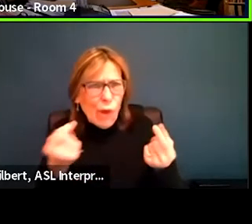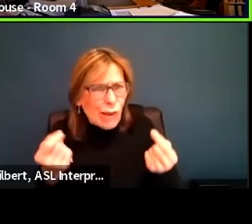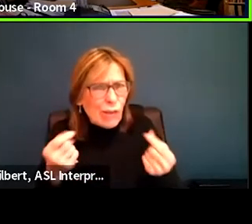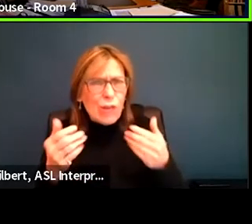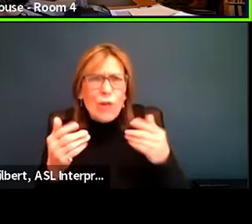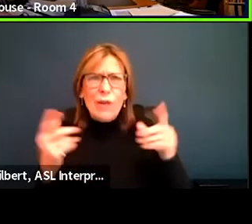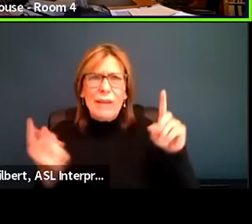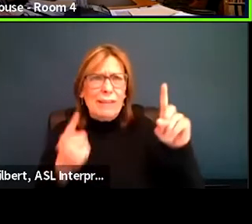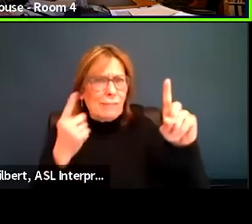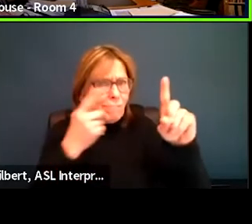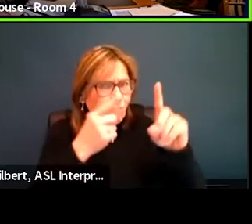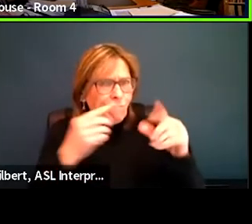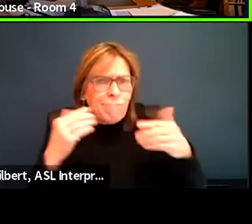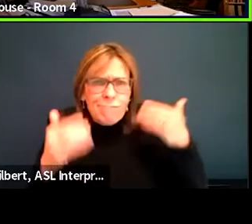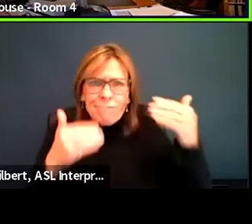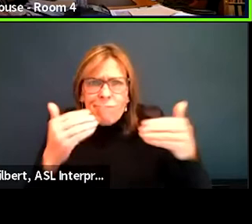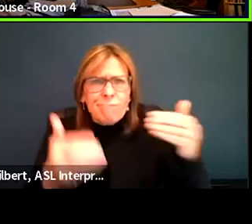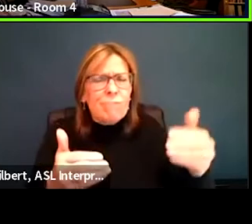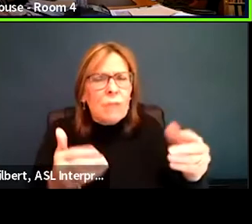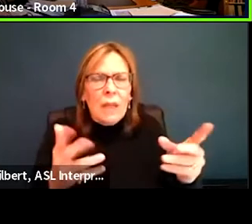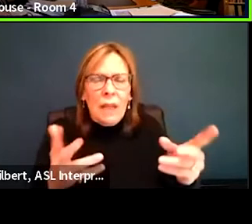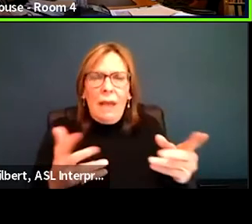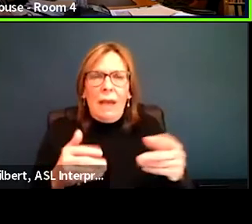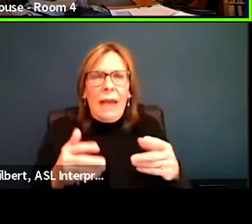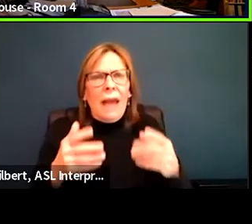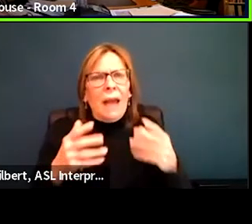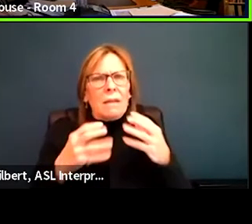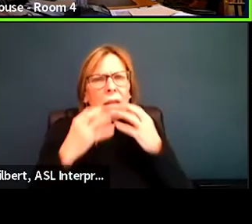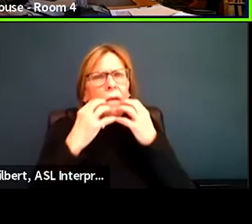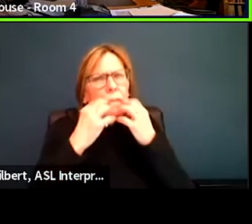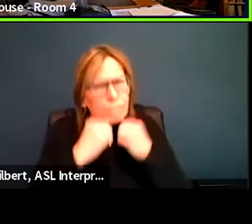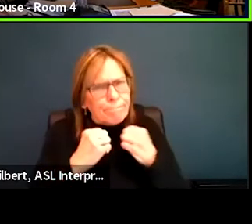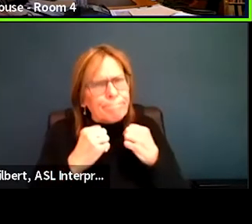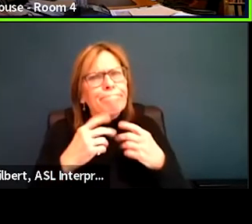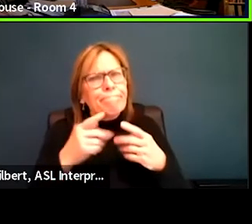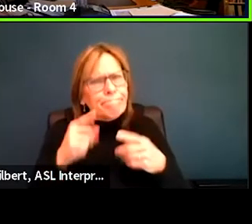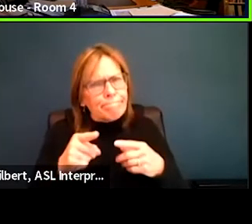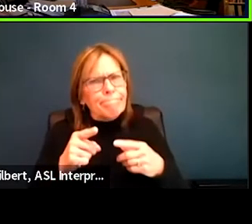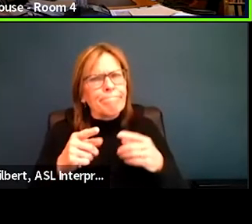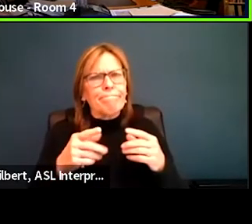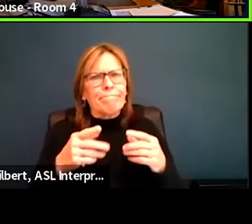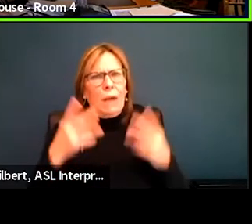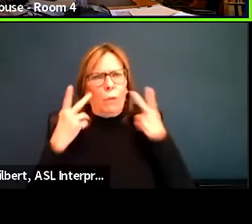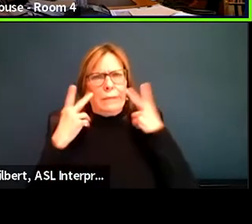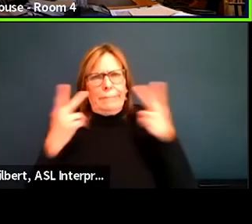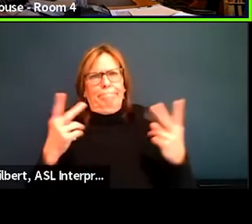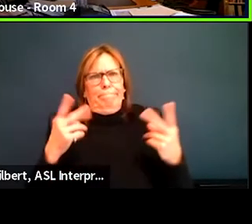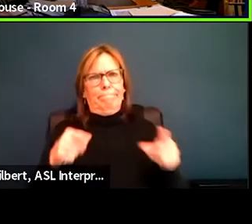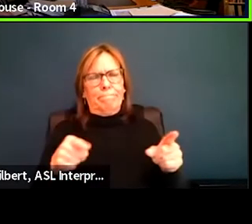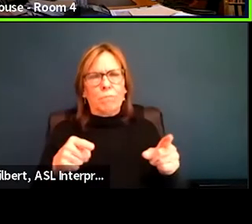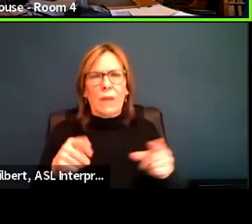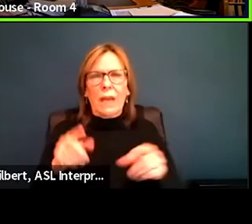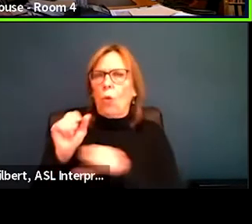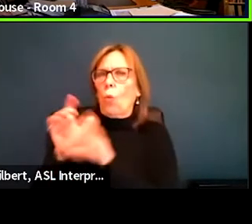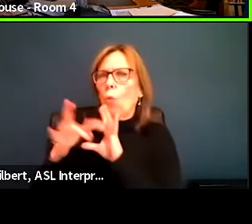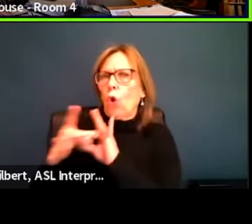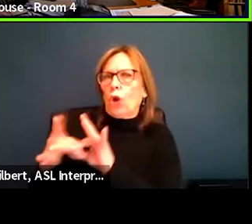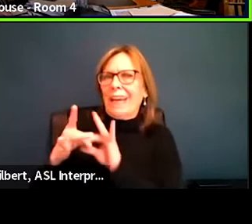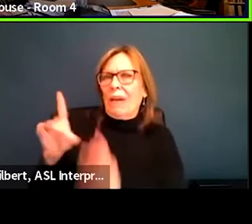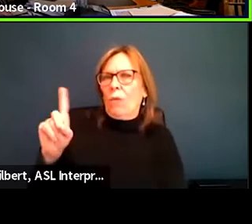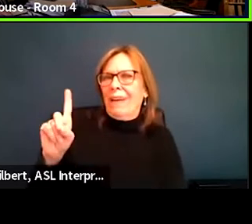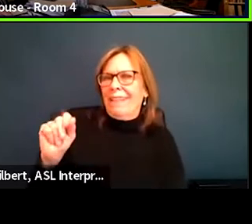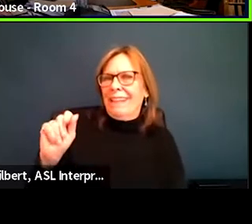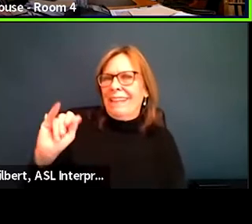with this and, and the concern that you're showing around this and working with Dale and other people